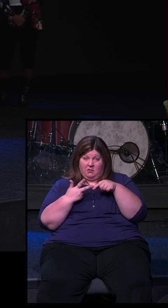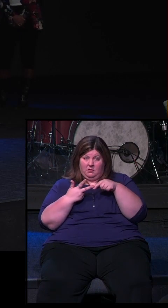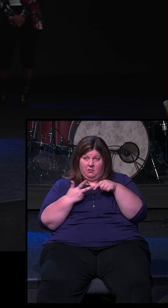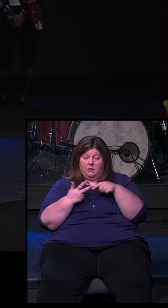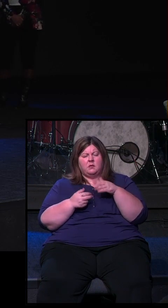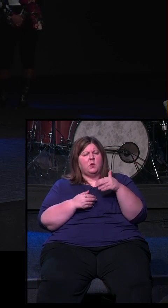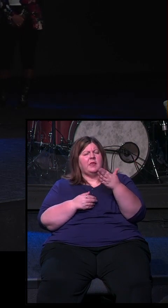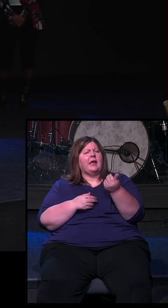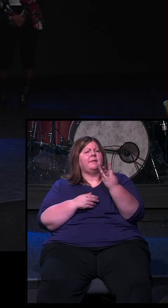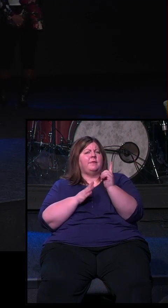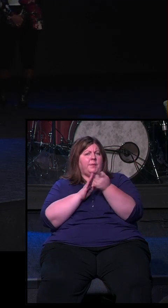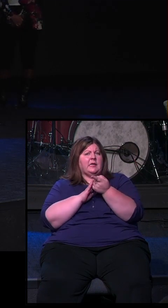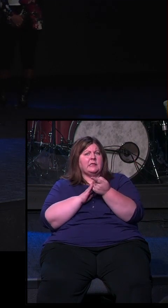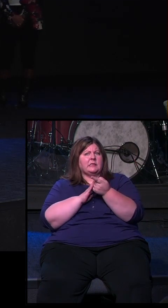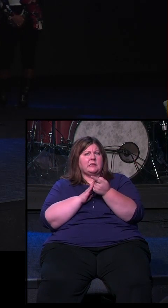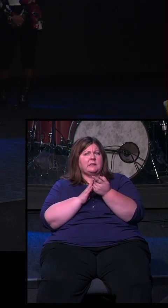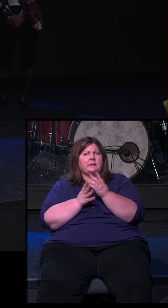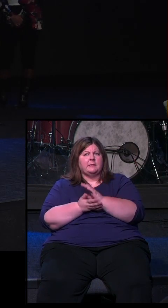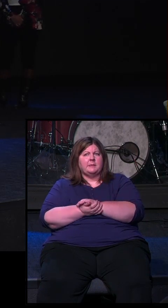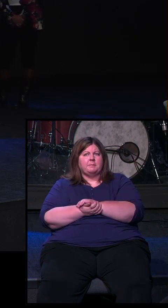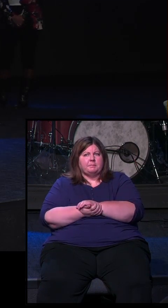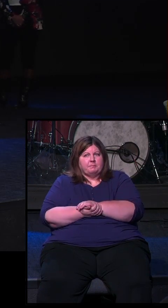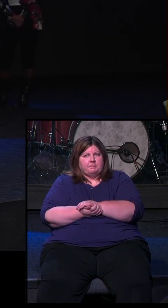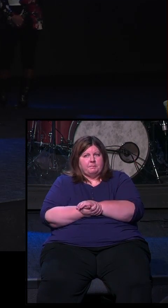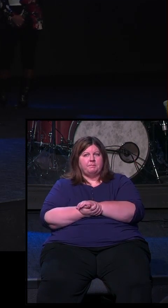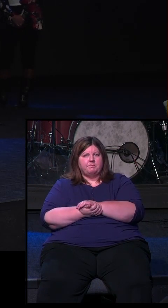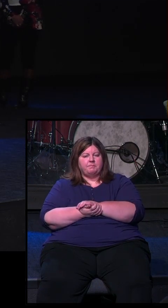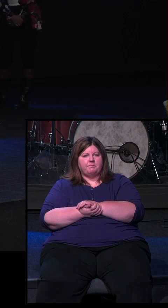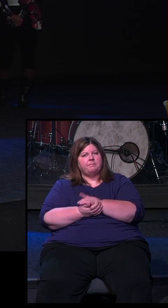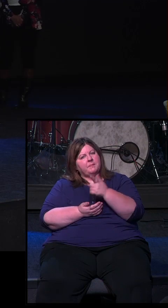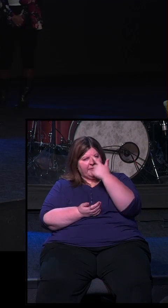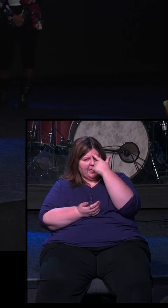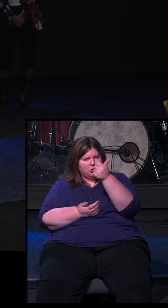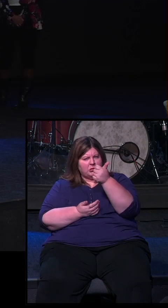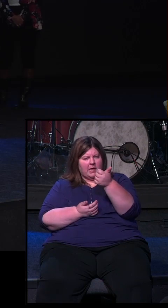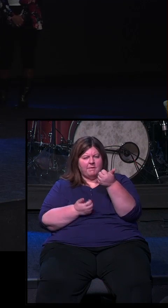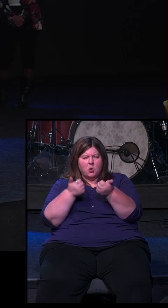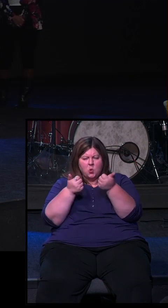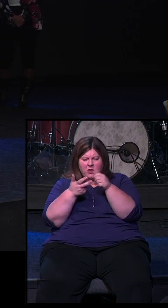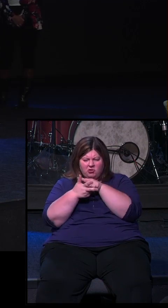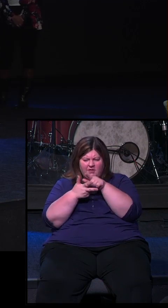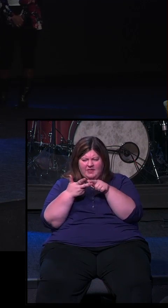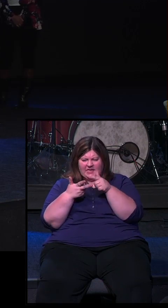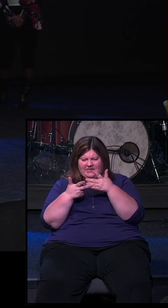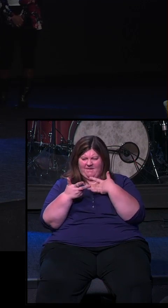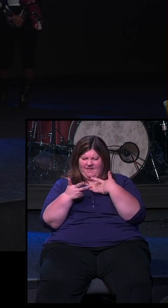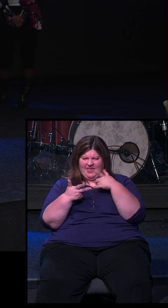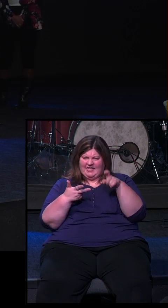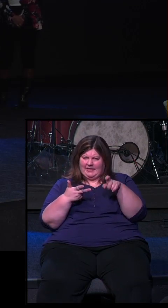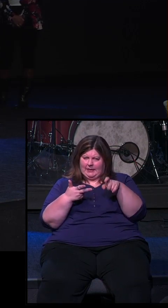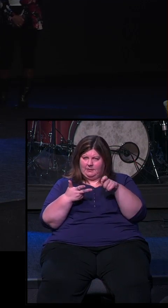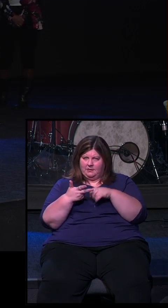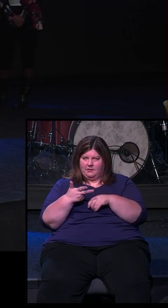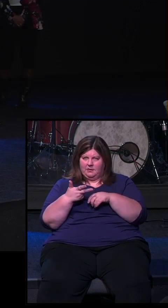here in the next couple minutes is I just want to maybe invite you to just self-identify. And so, with each one of these, if this